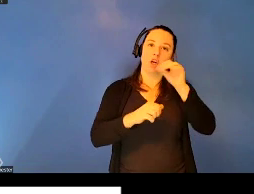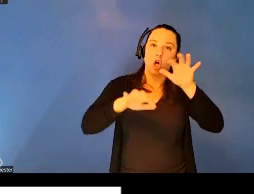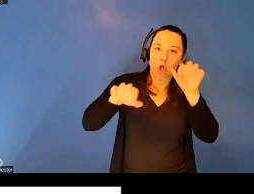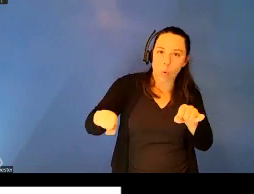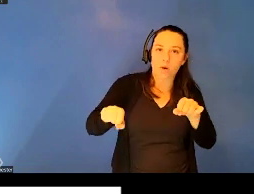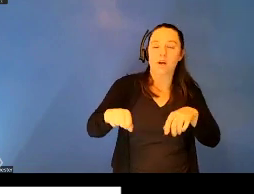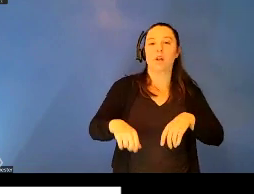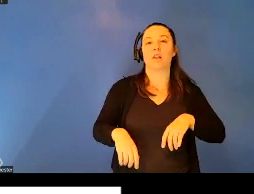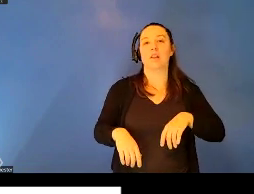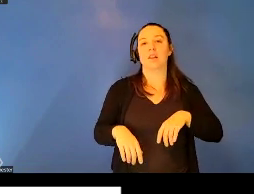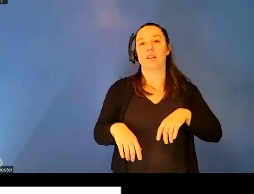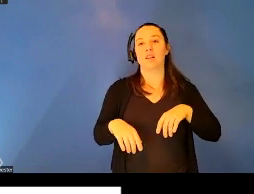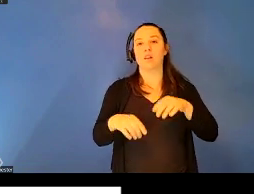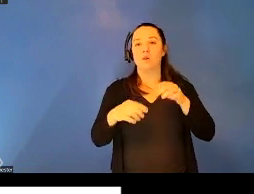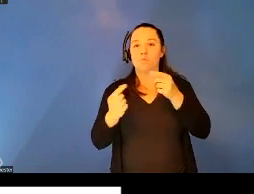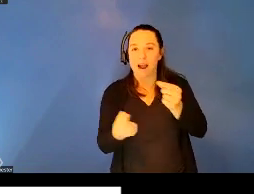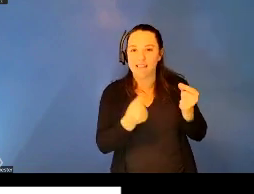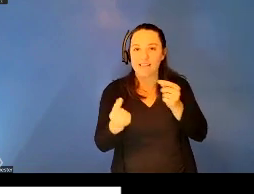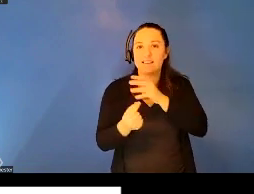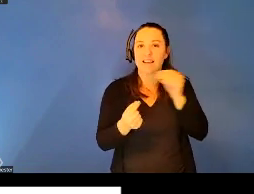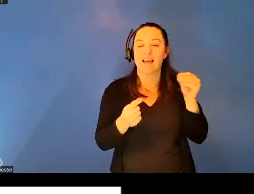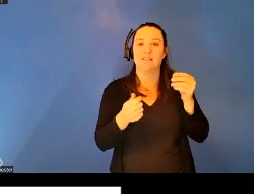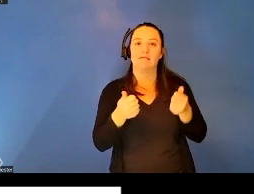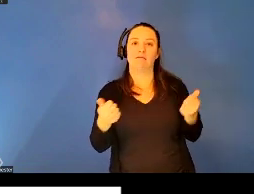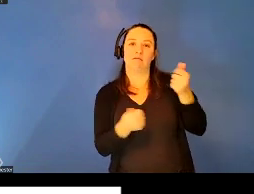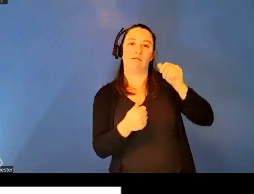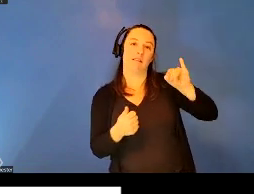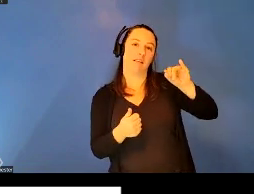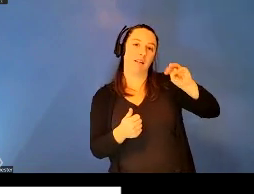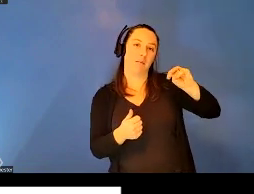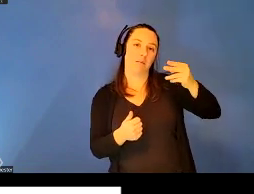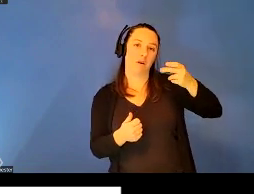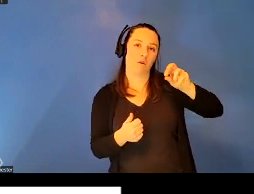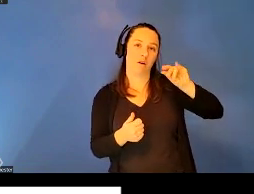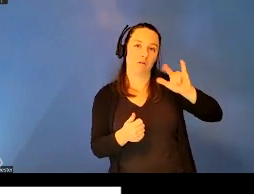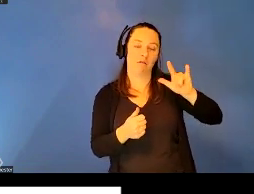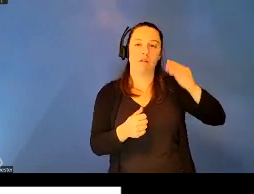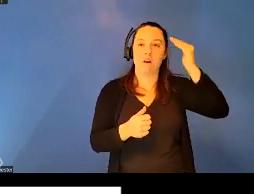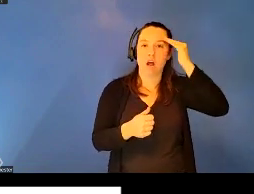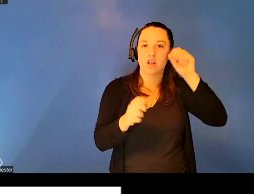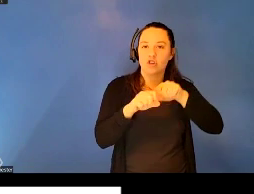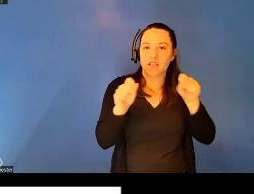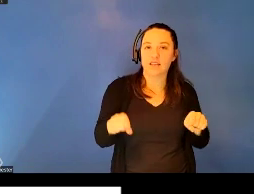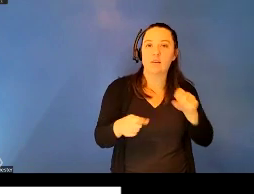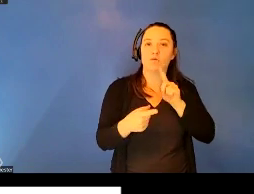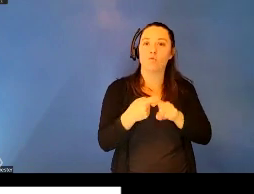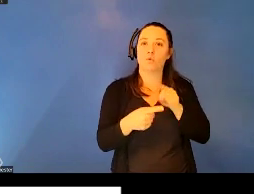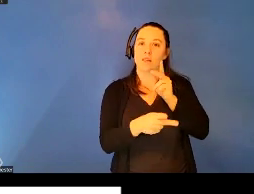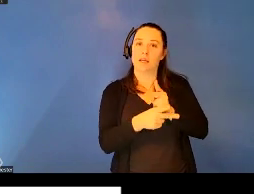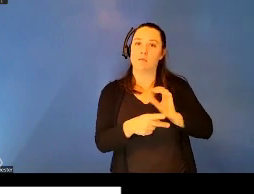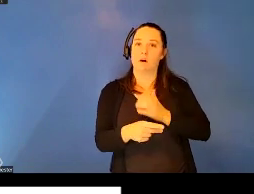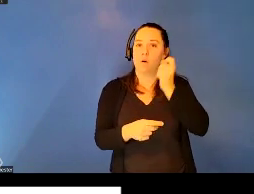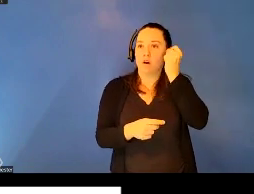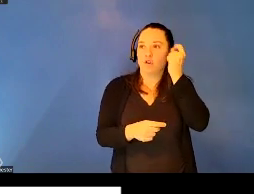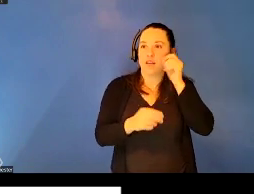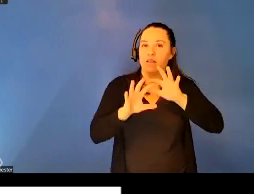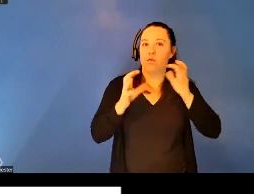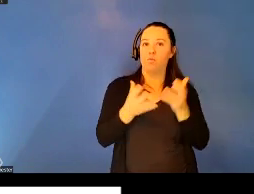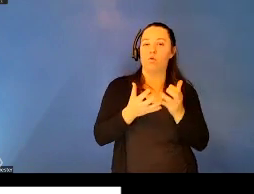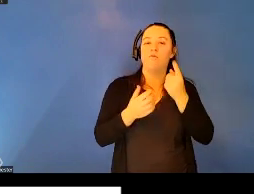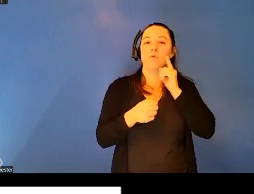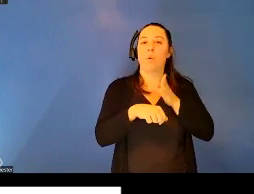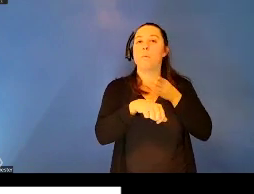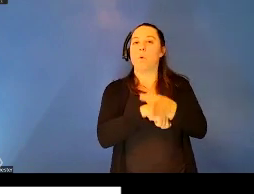discourses and imperial knowledge systems to maintain into our common sense understandings of the world in what may be considered a postcolonial